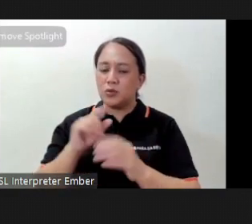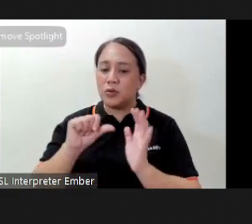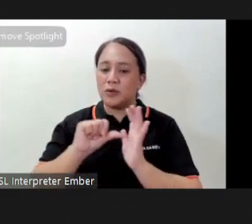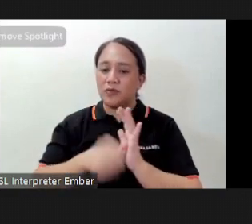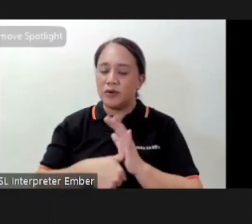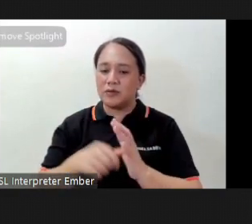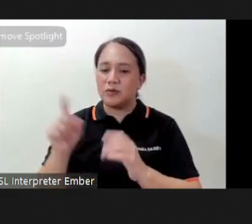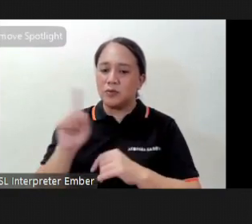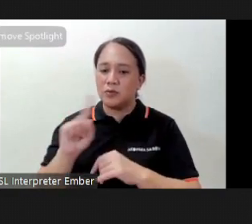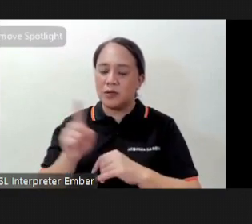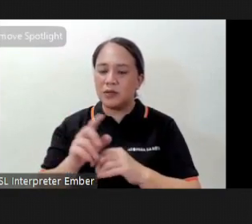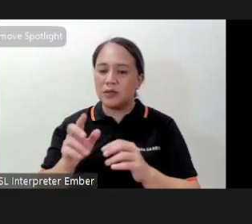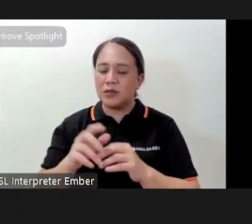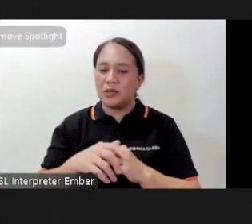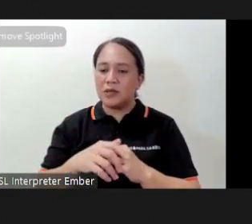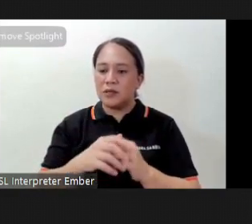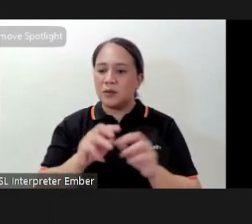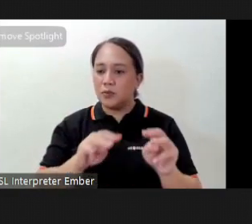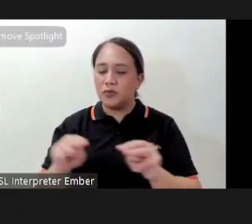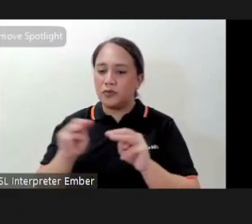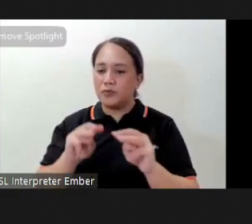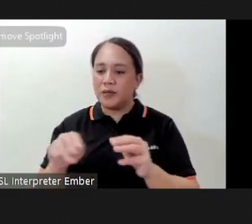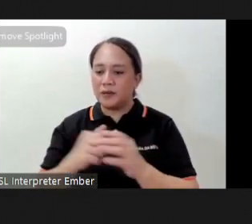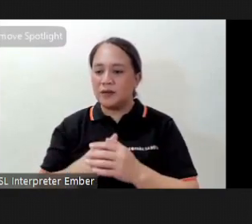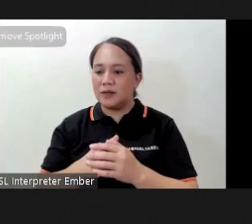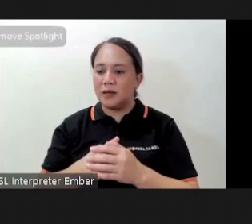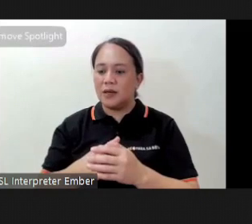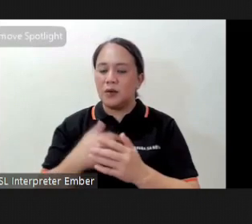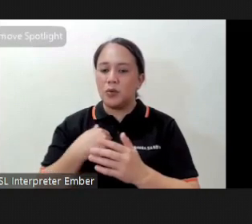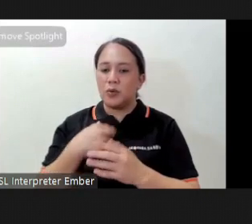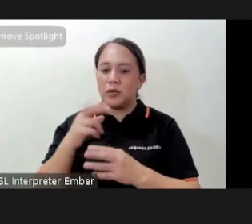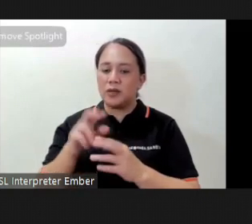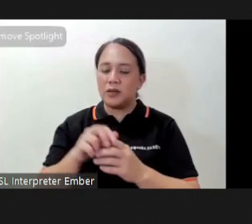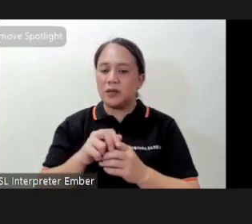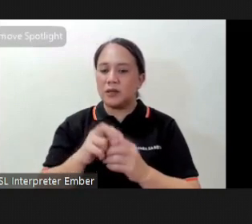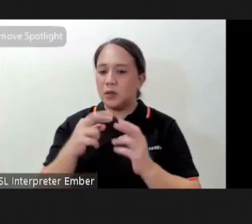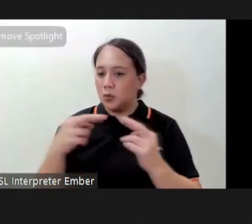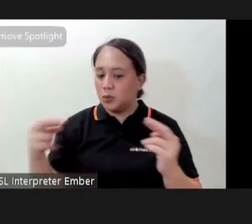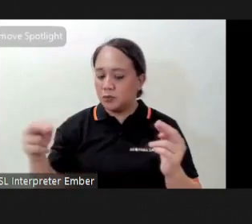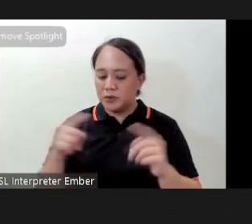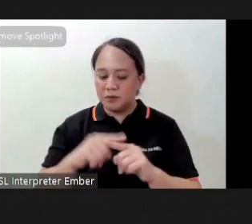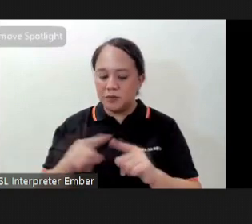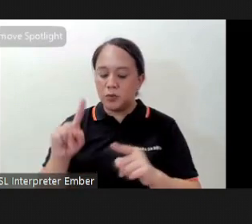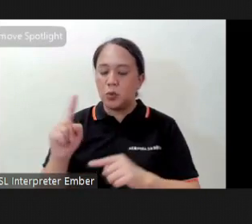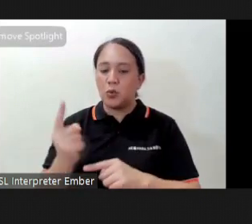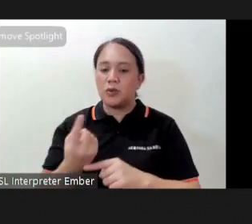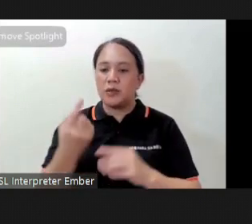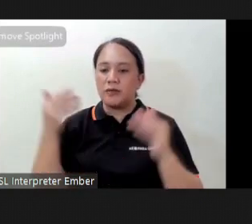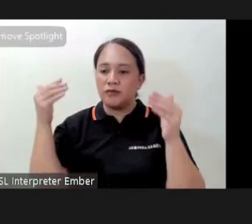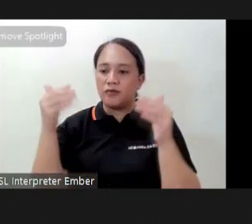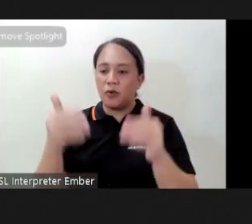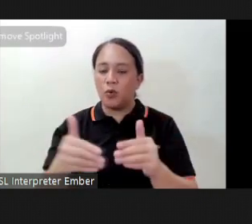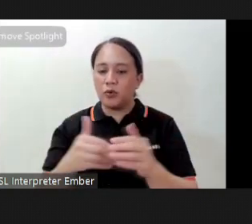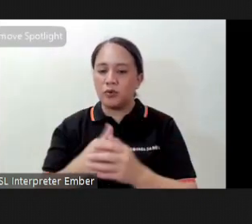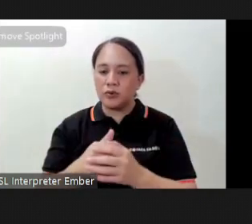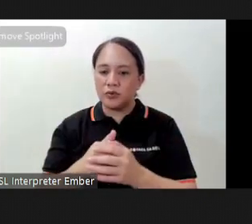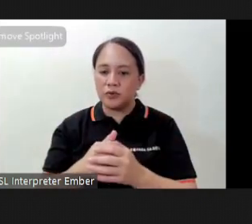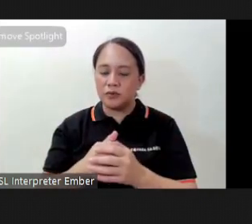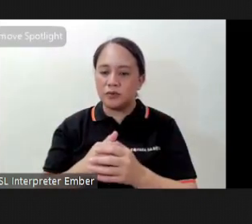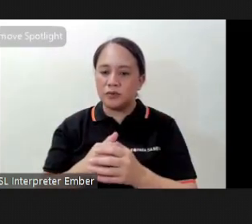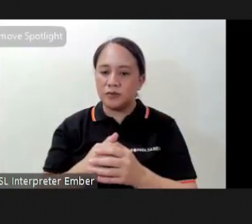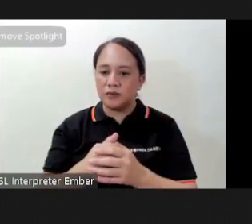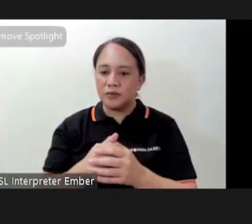the rotation movement training that you can get with the ropes however he only focused on athletic performance in mind